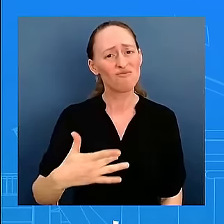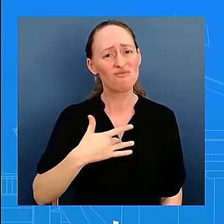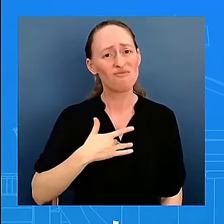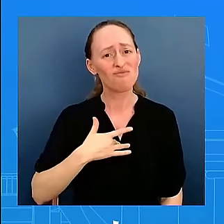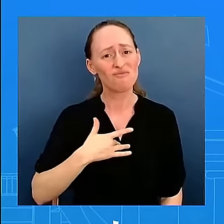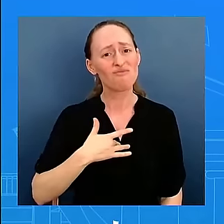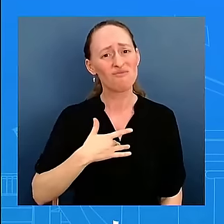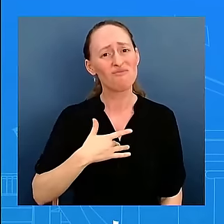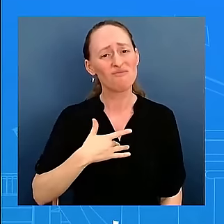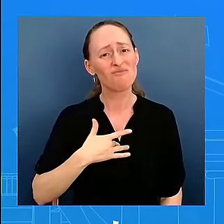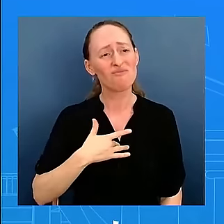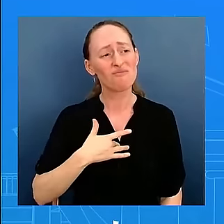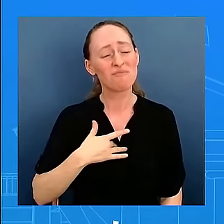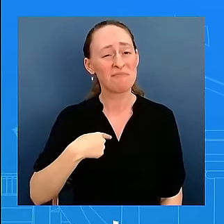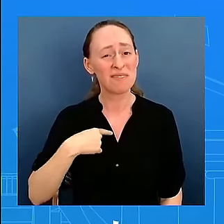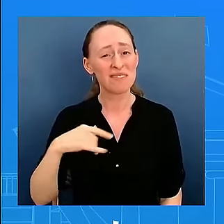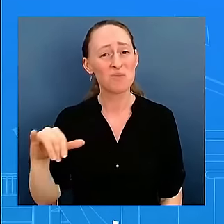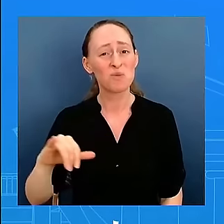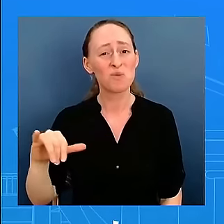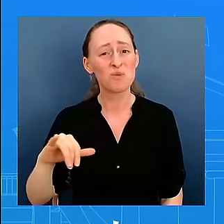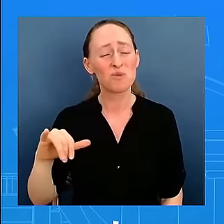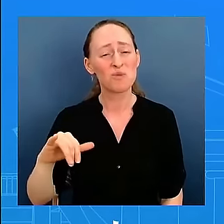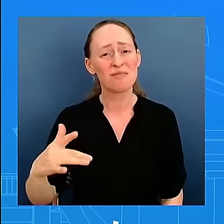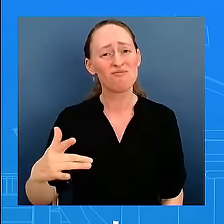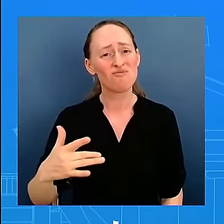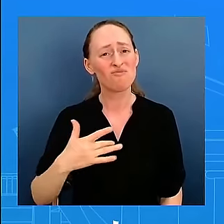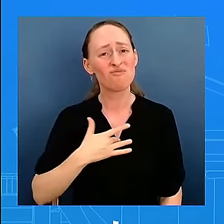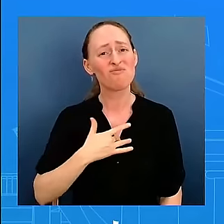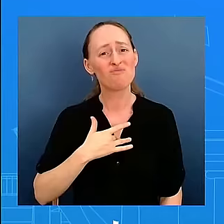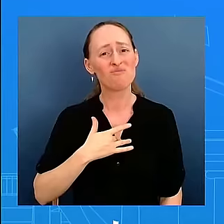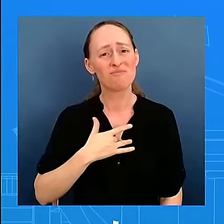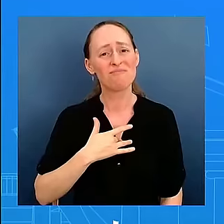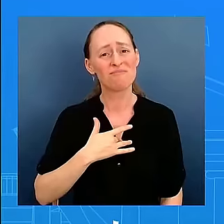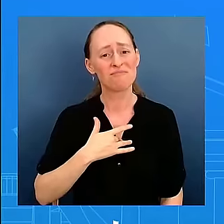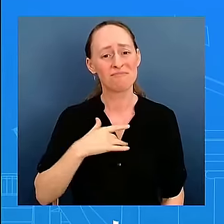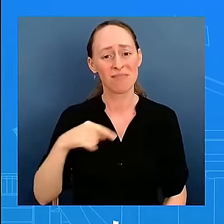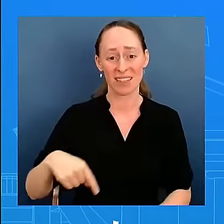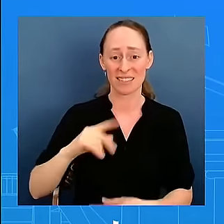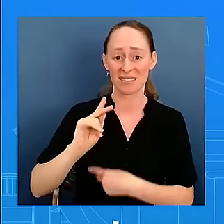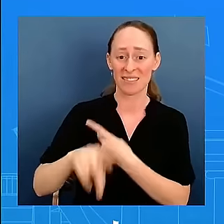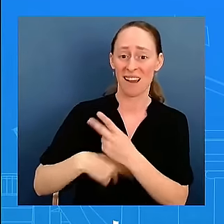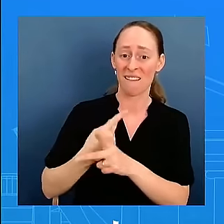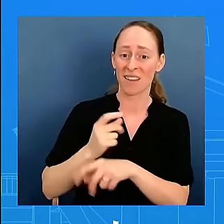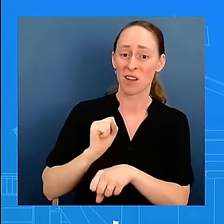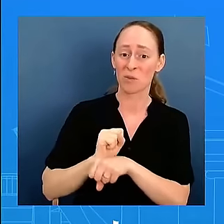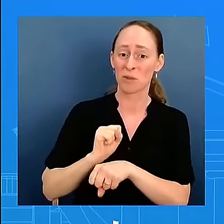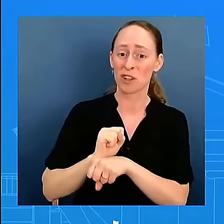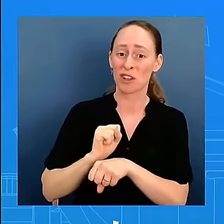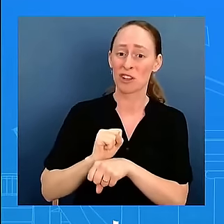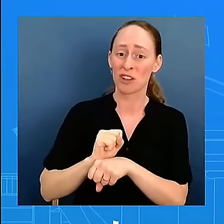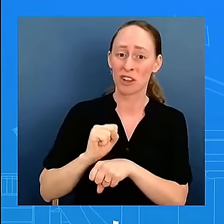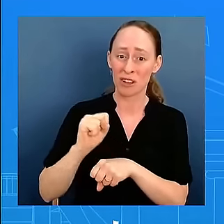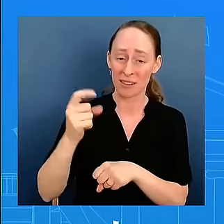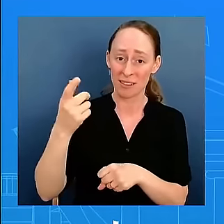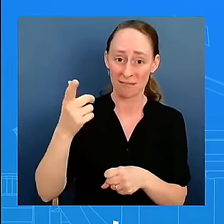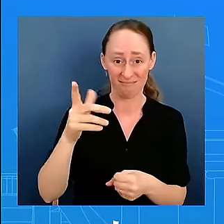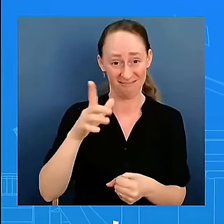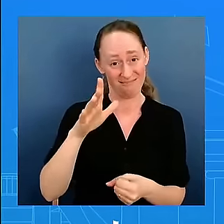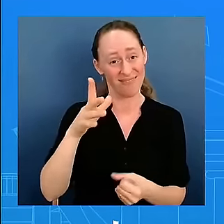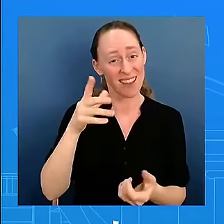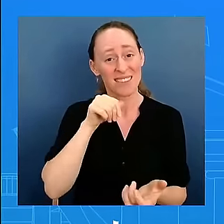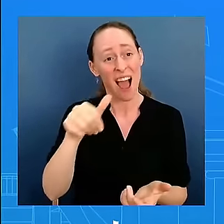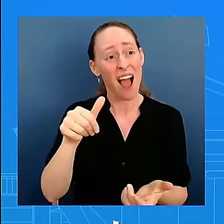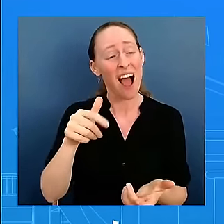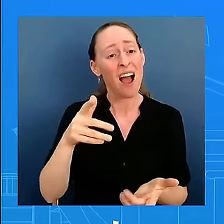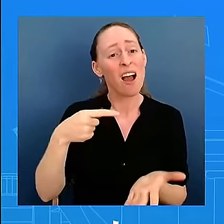know this is uh you know you do these jobs uh they don't they don't pay all that well as you know you guys have tough jobs as